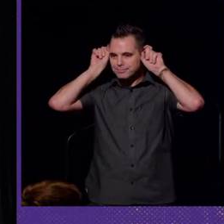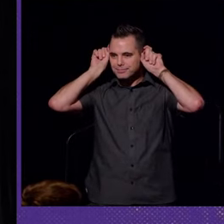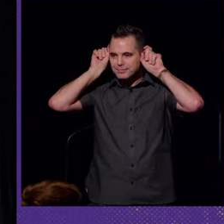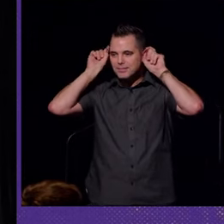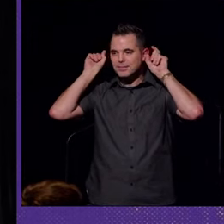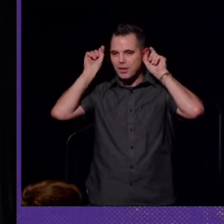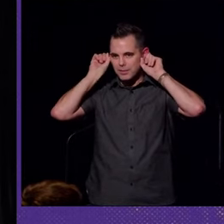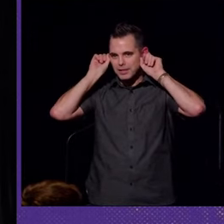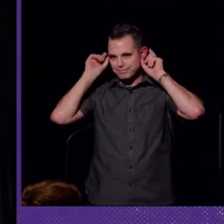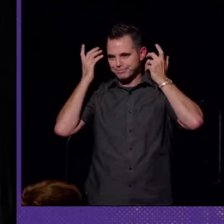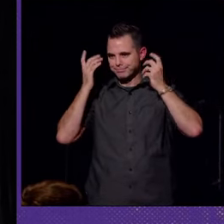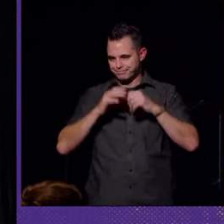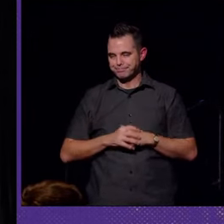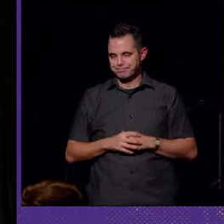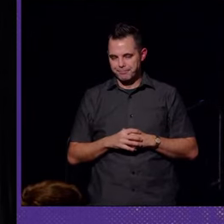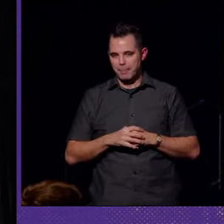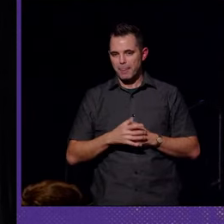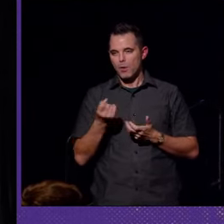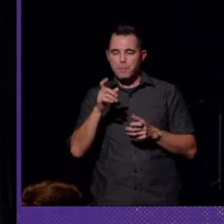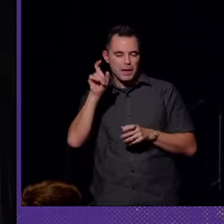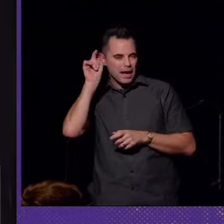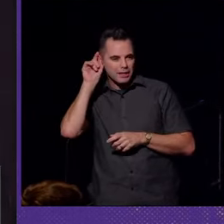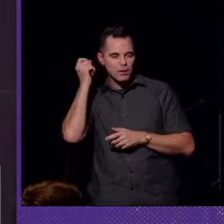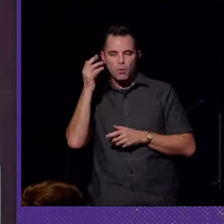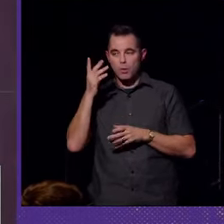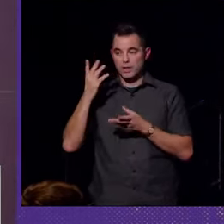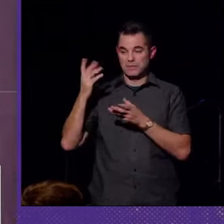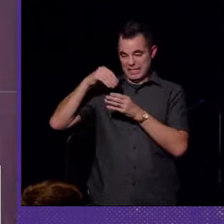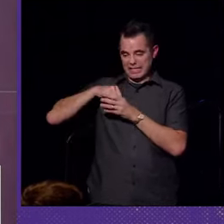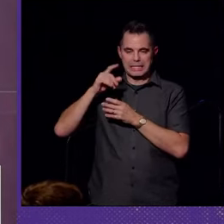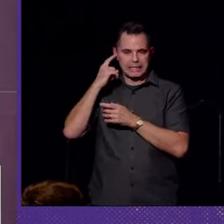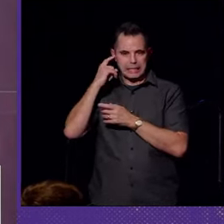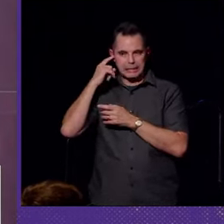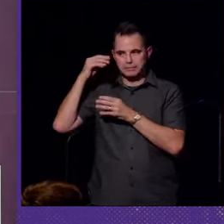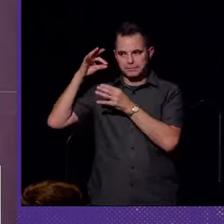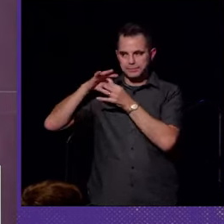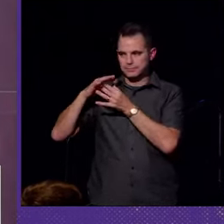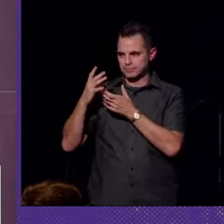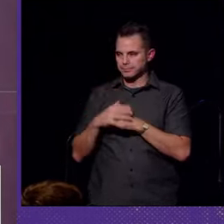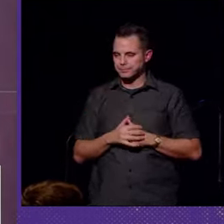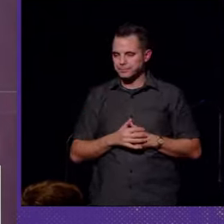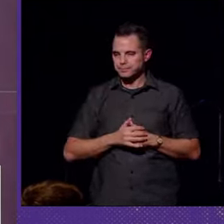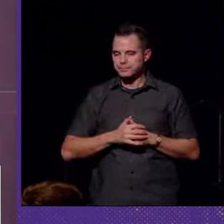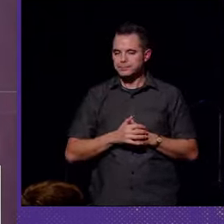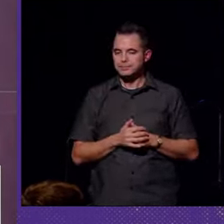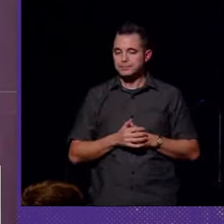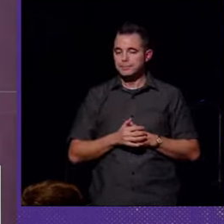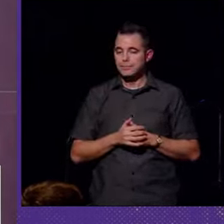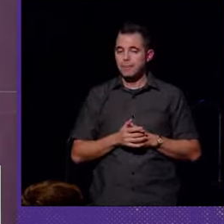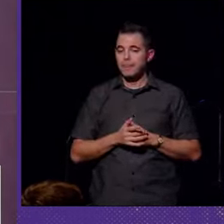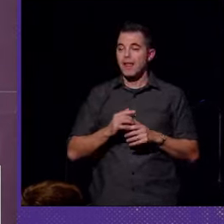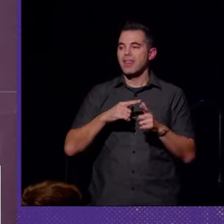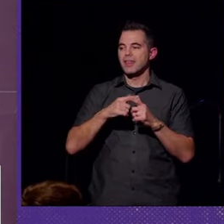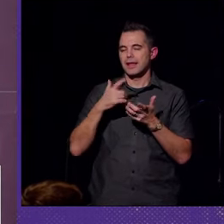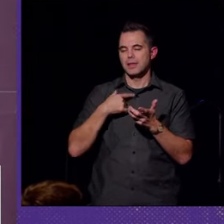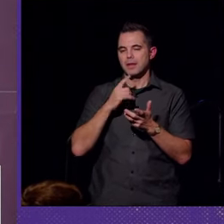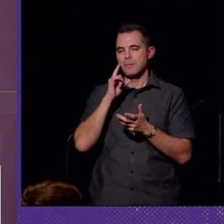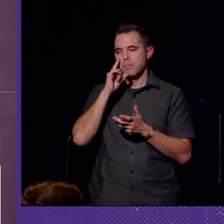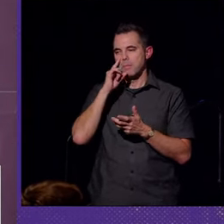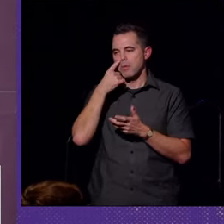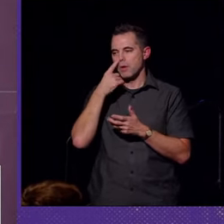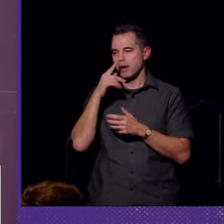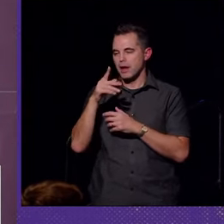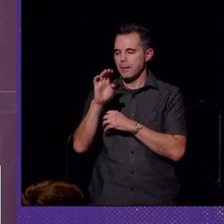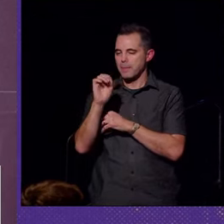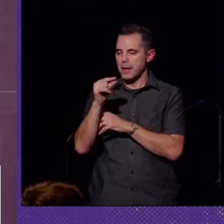to be worn behind the ear, completely in the ear. Then came that boring beige